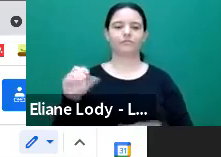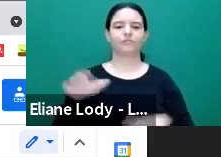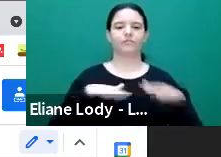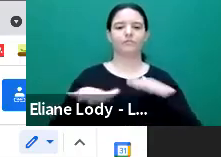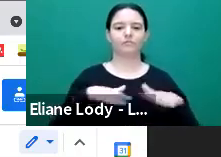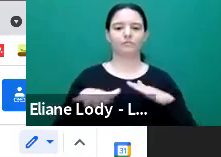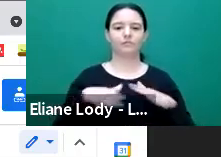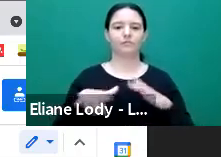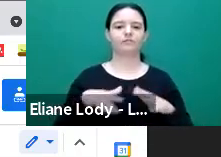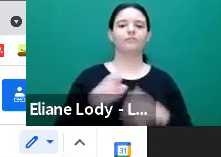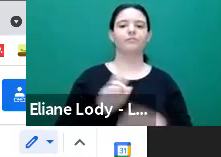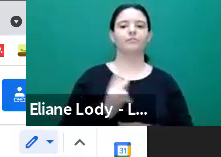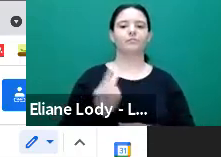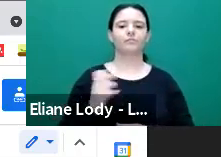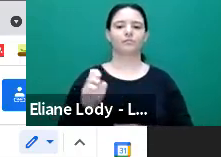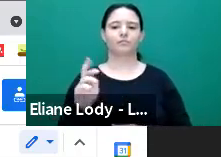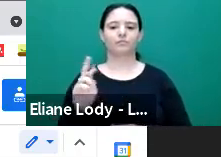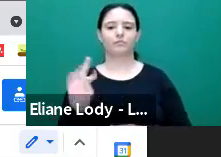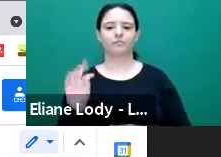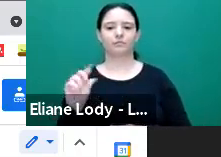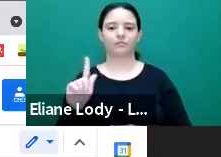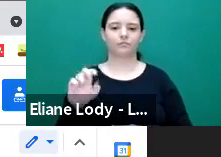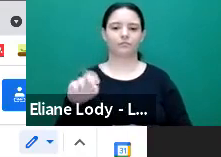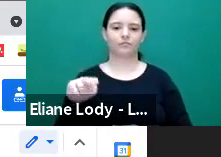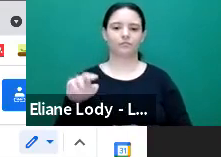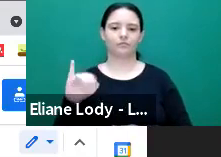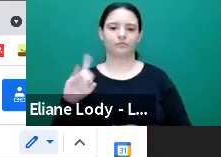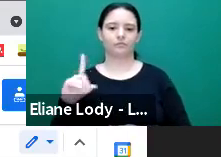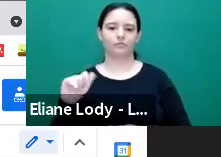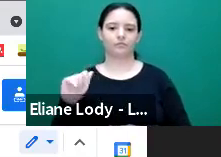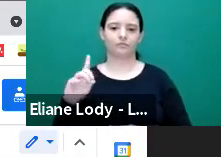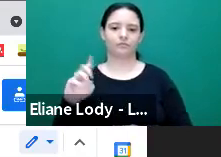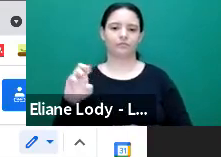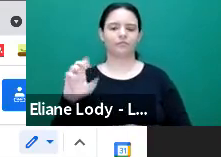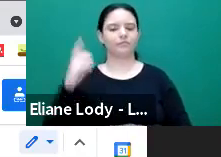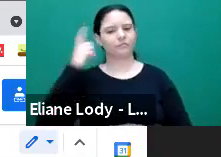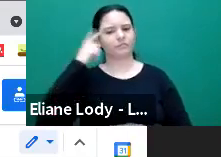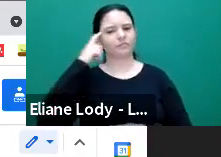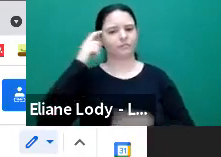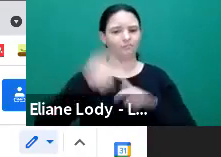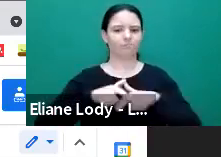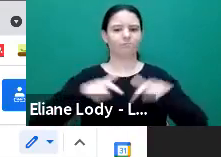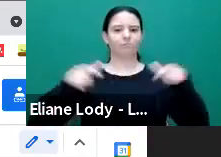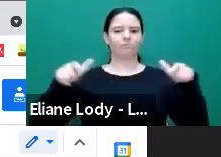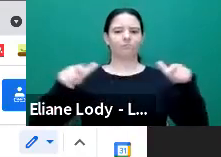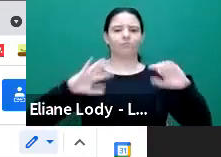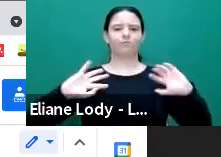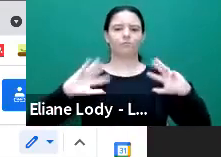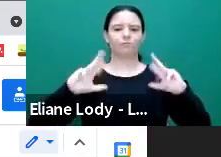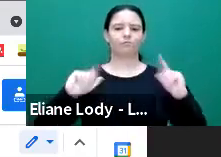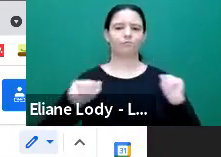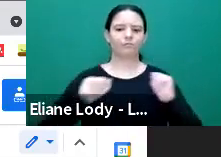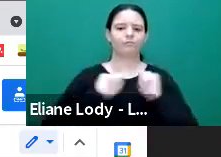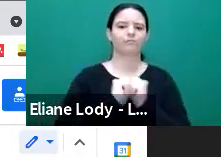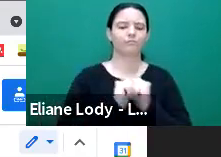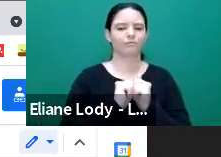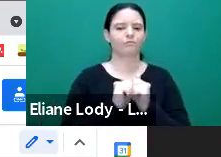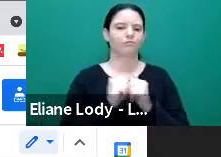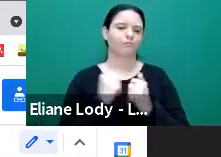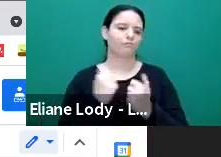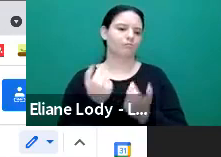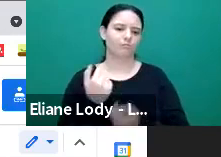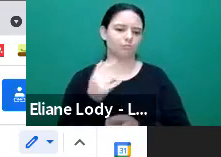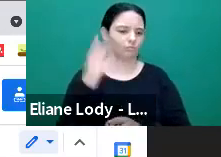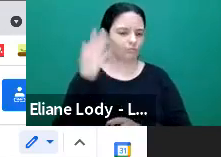entails due to the diversity involved in personal experiences. So maybe just that specific moment